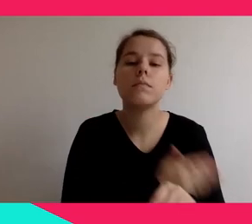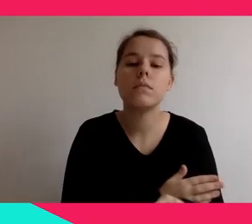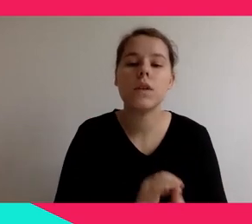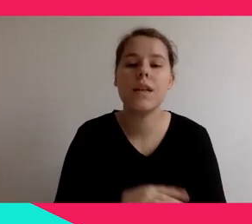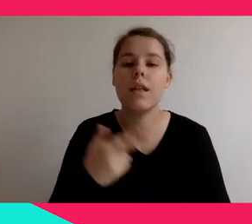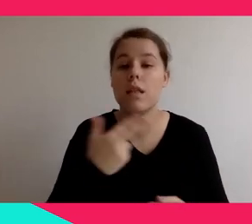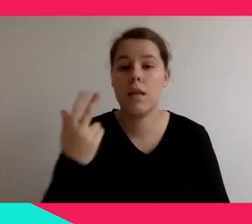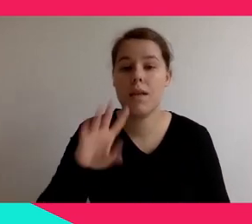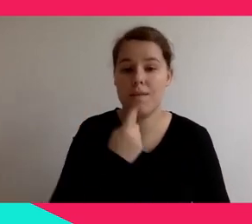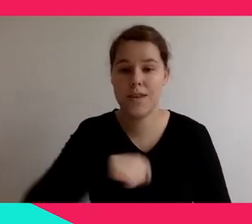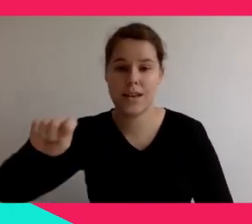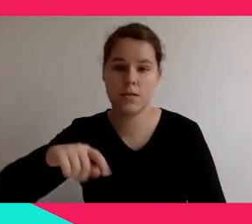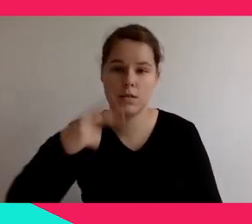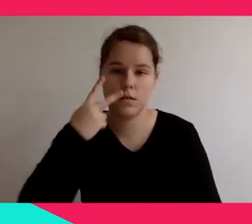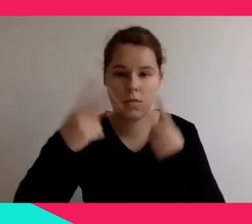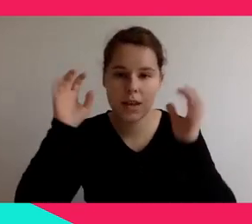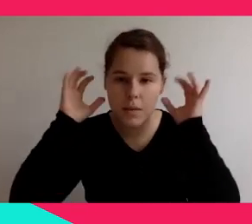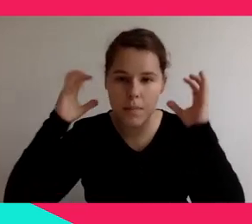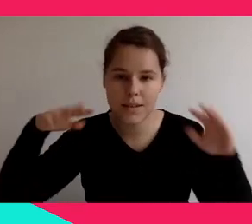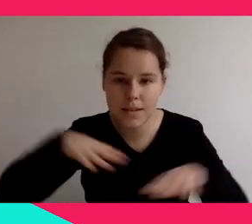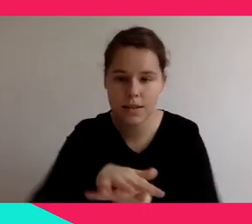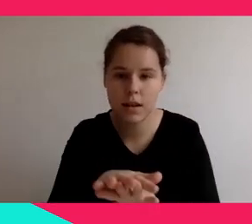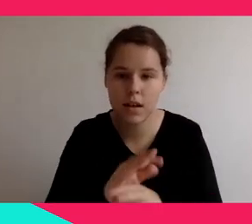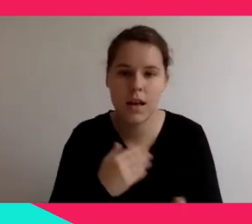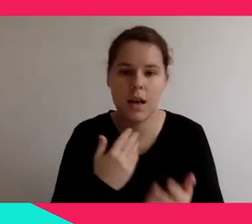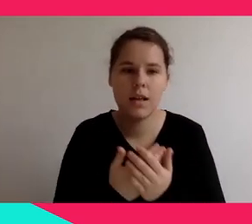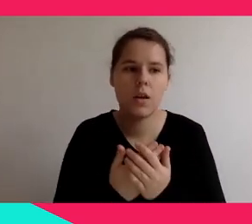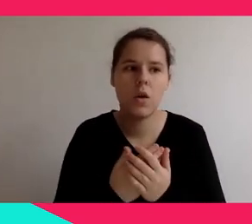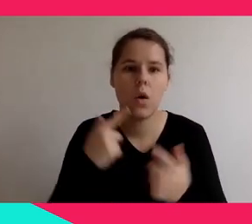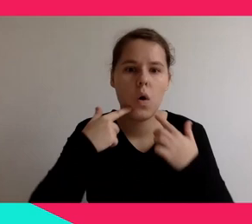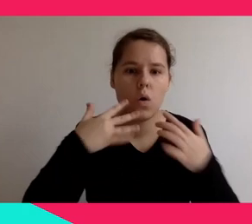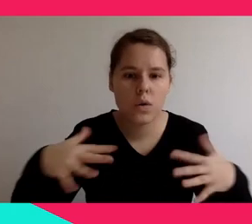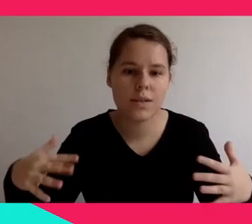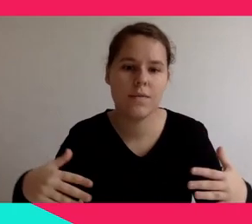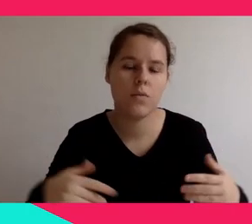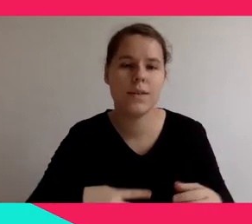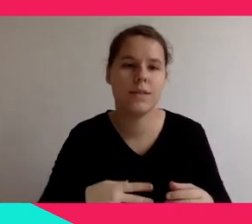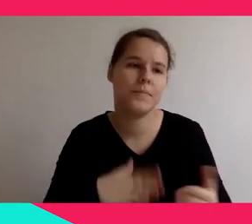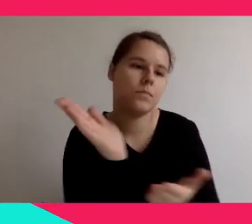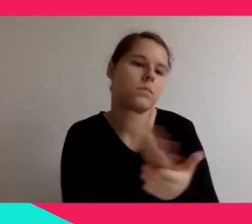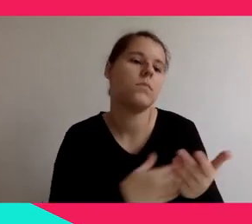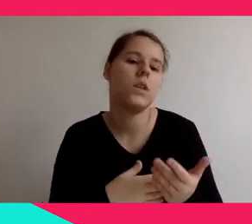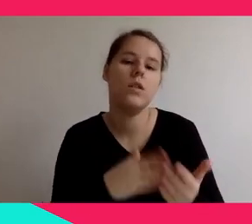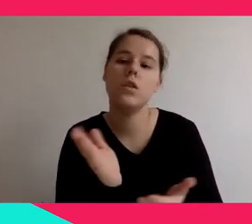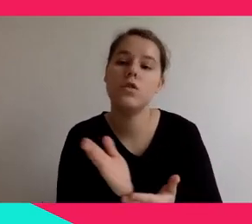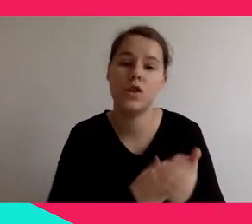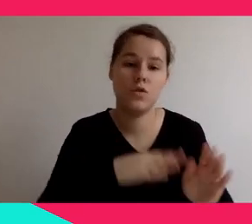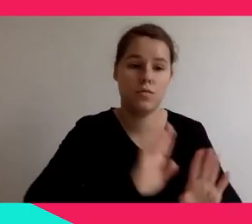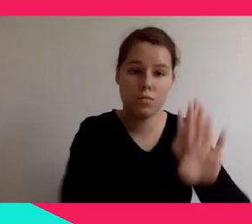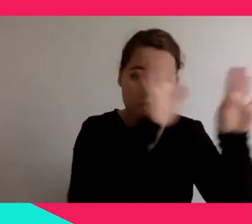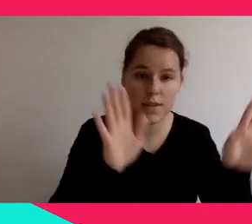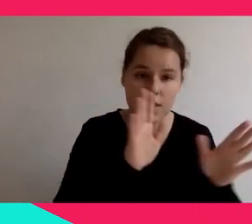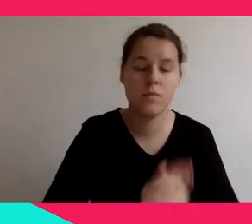Immersive experiences are highly entertaining. That means they can drive a bigger audience. They can share knowledge